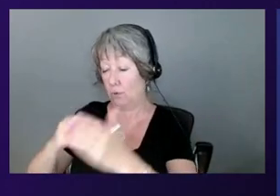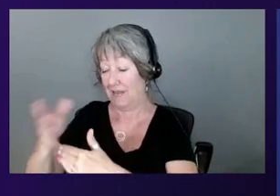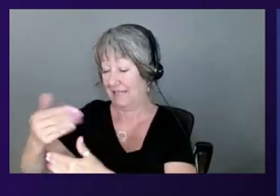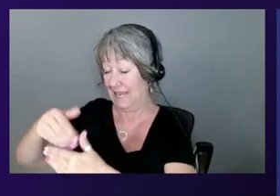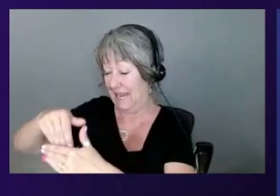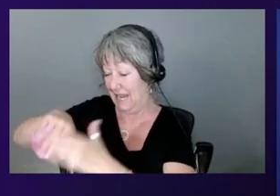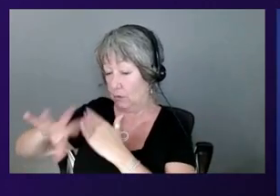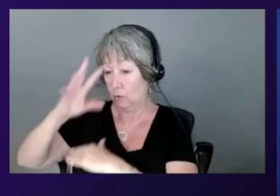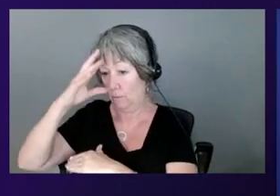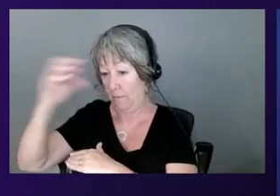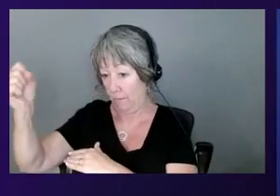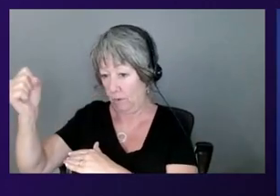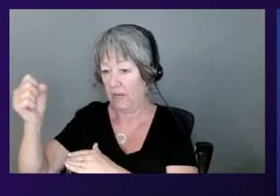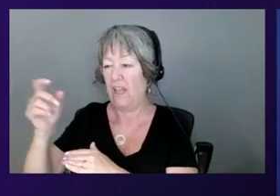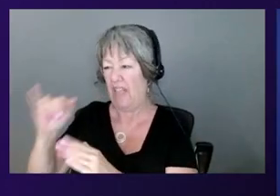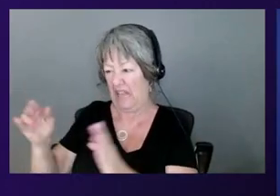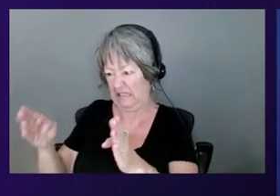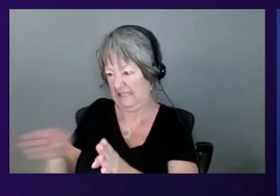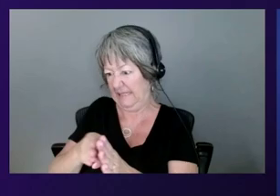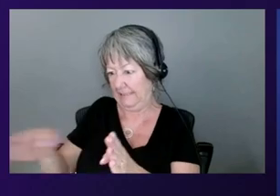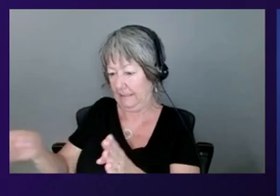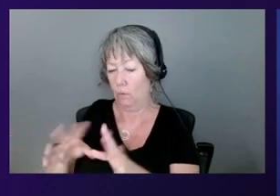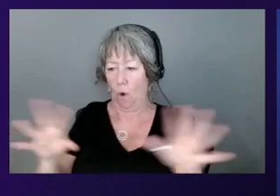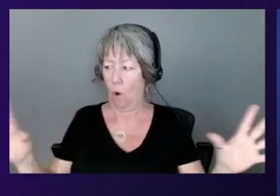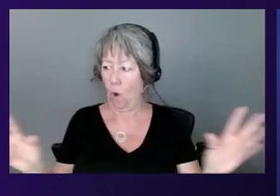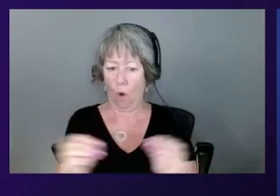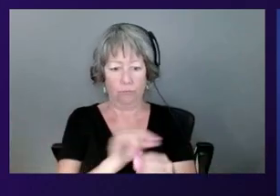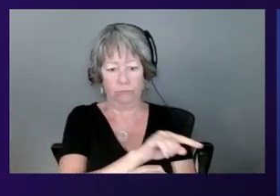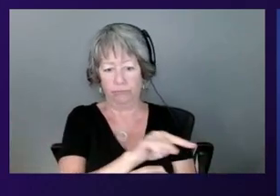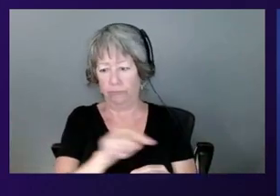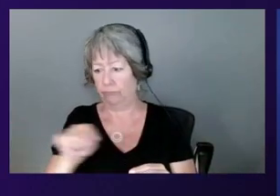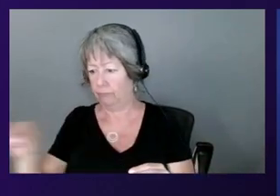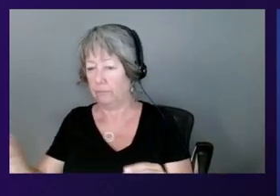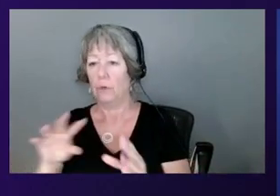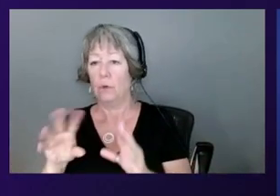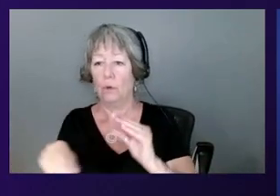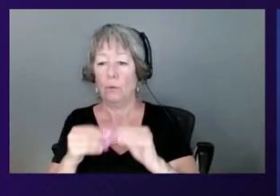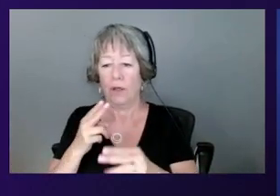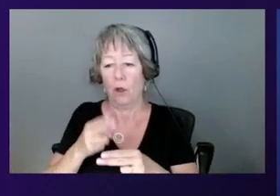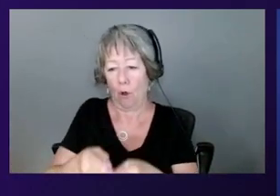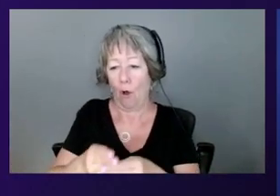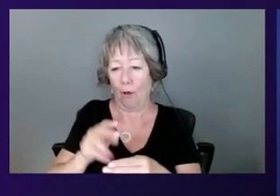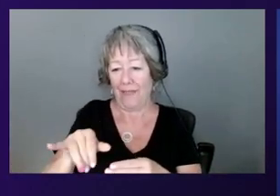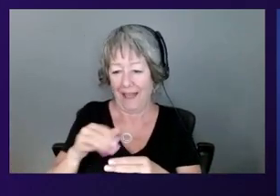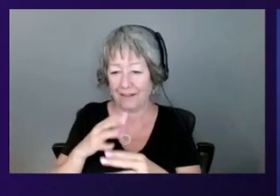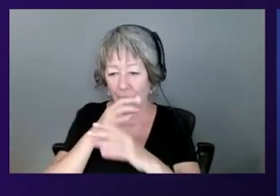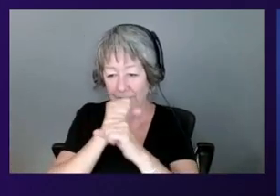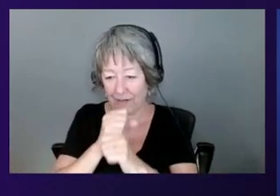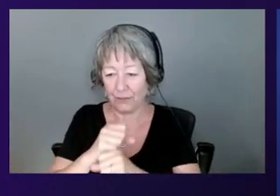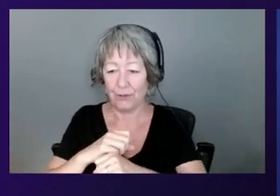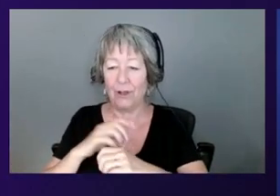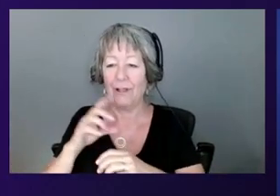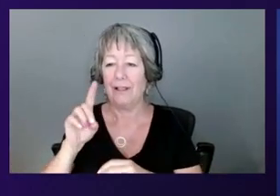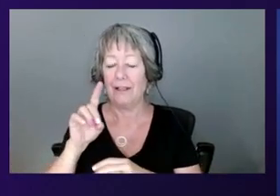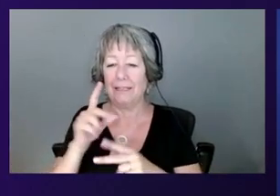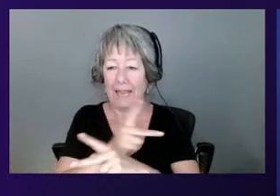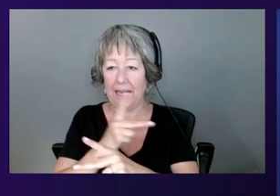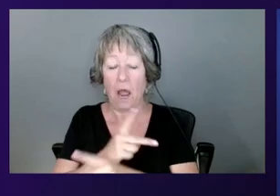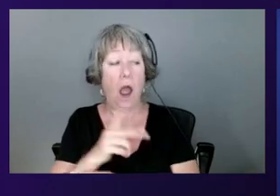William, see if he has more to add to this and all the considerations. more. I like your explanation, but I think